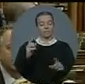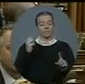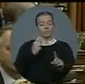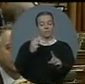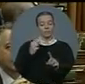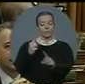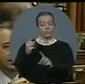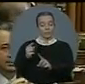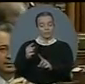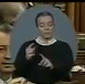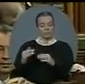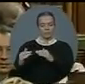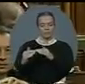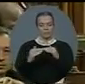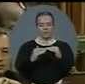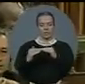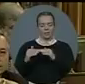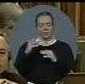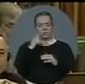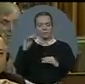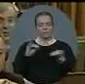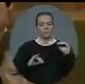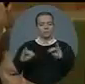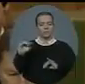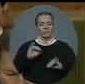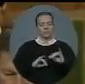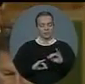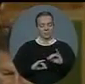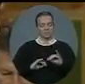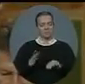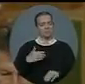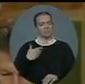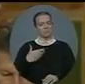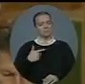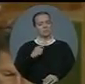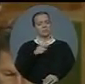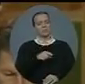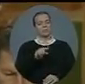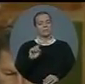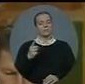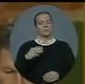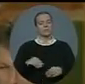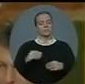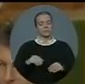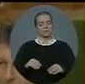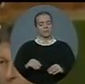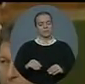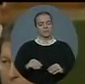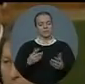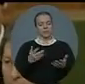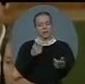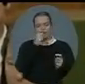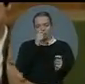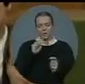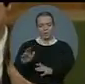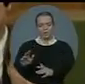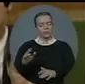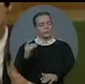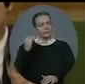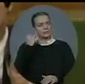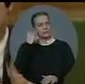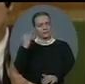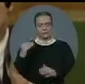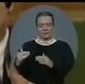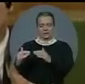Why is the prime minister trying to get rid of these principles of fairness and objectivity? Why does he